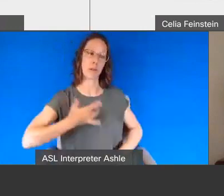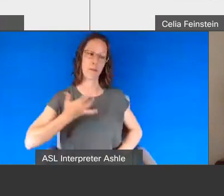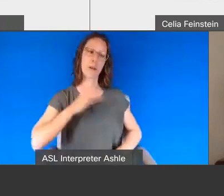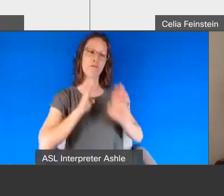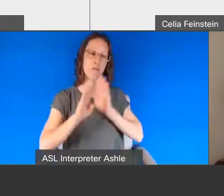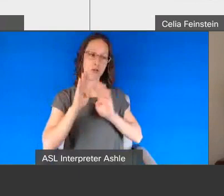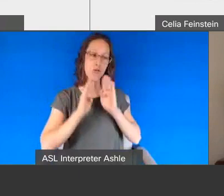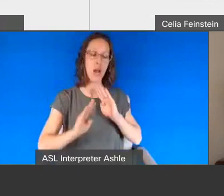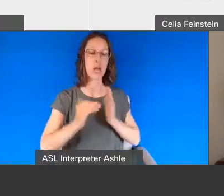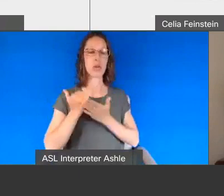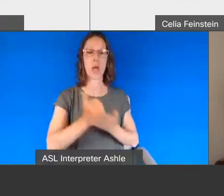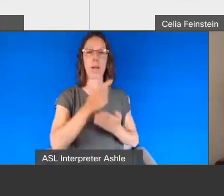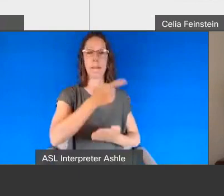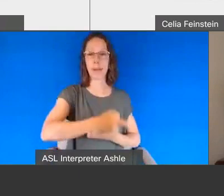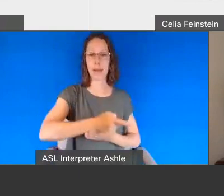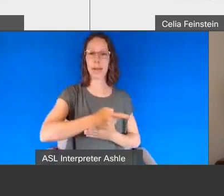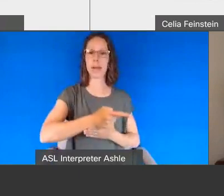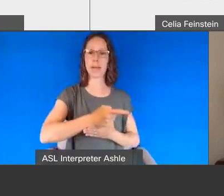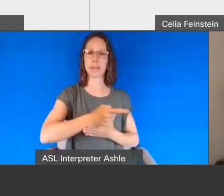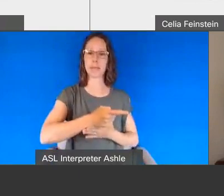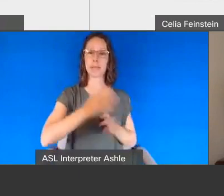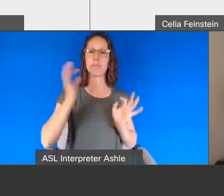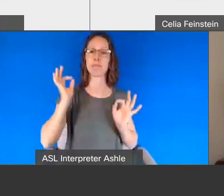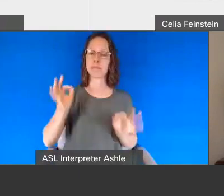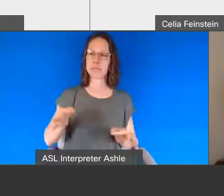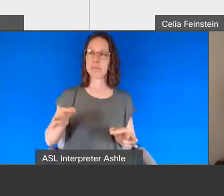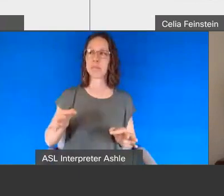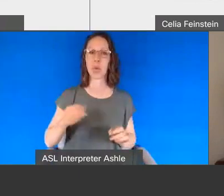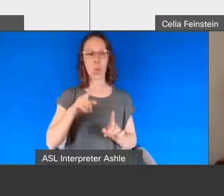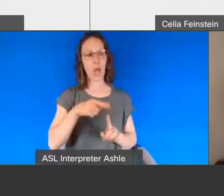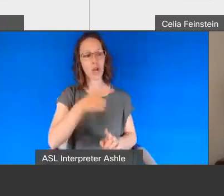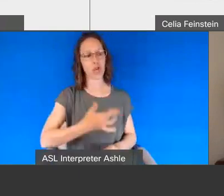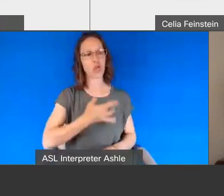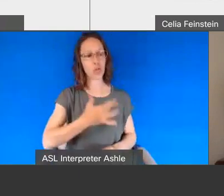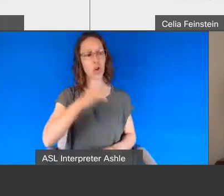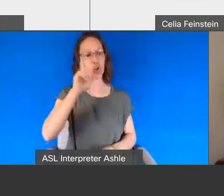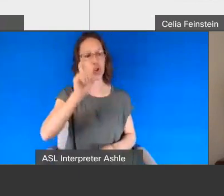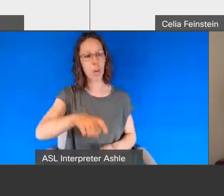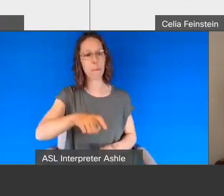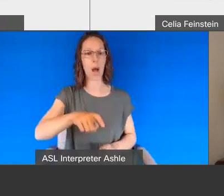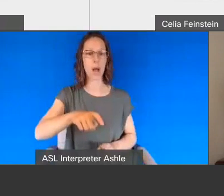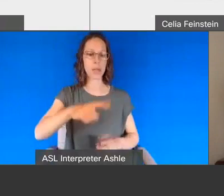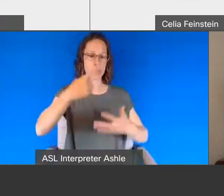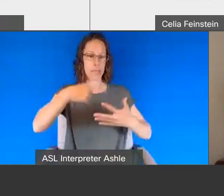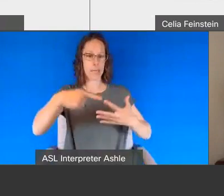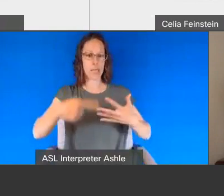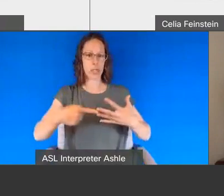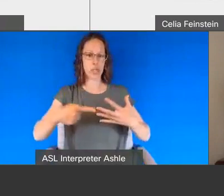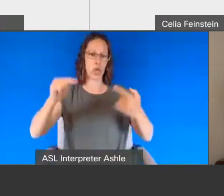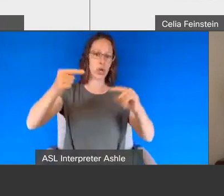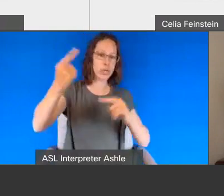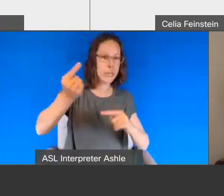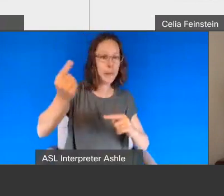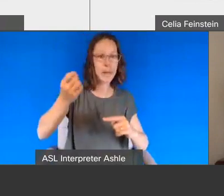him to say if you get to the point where you feel you need to do these things instead